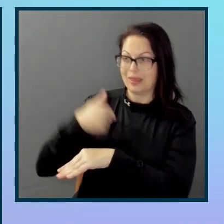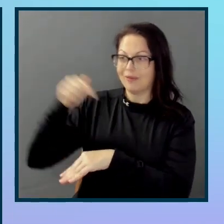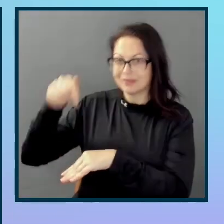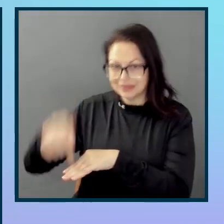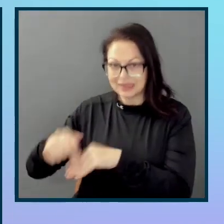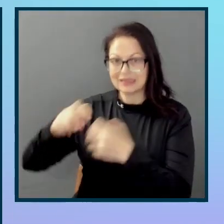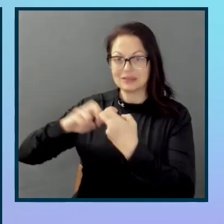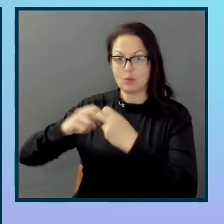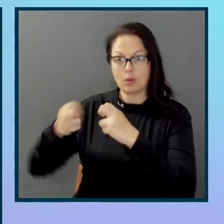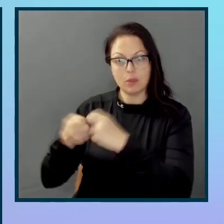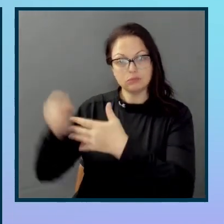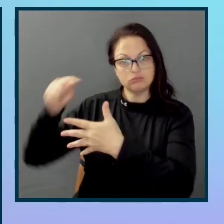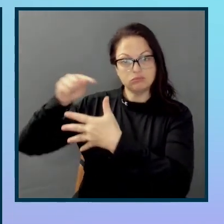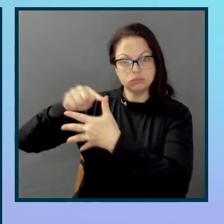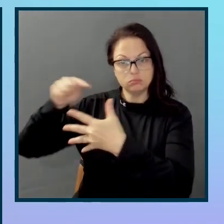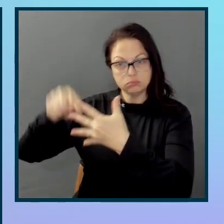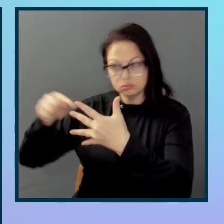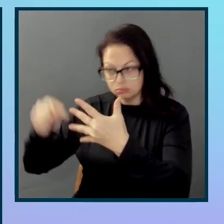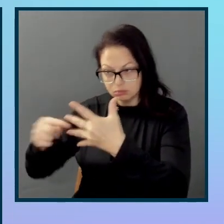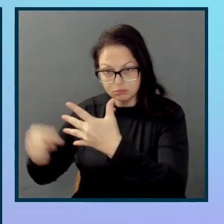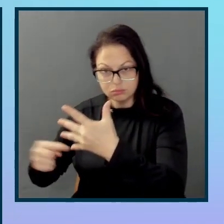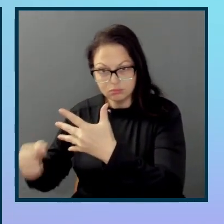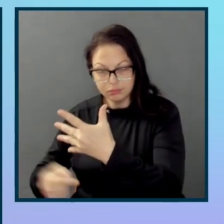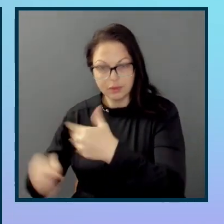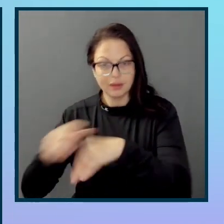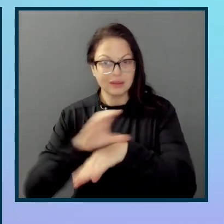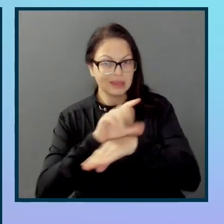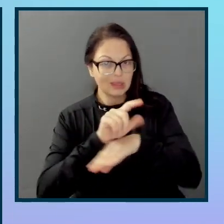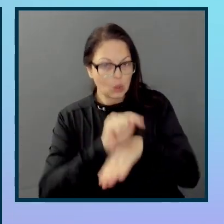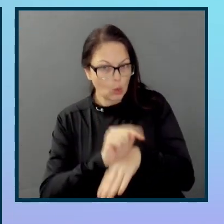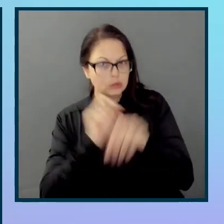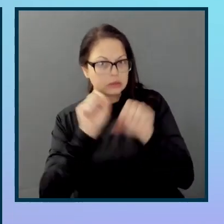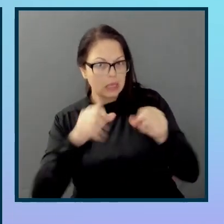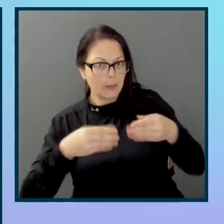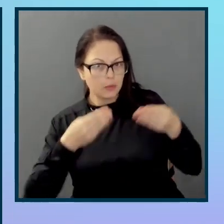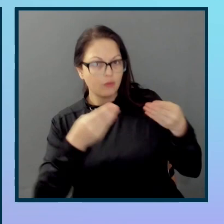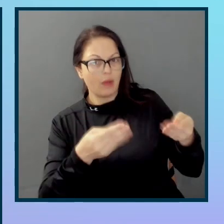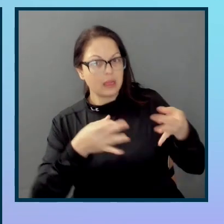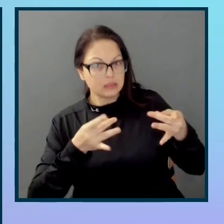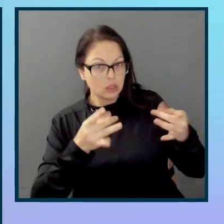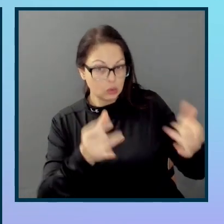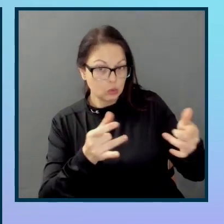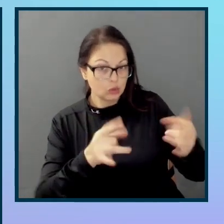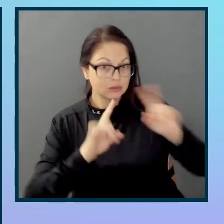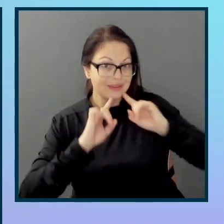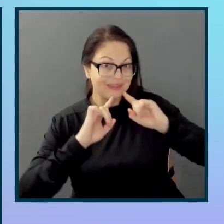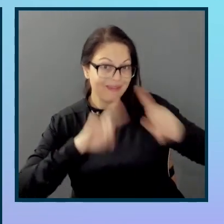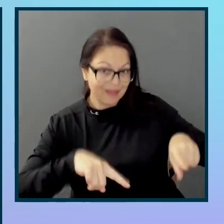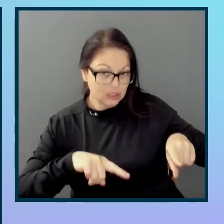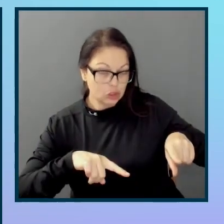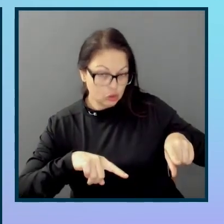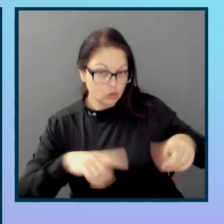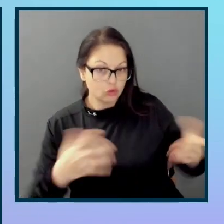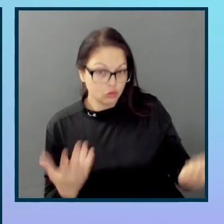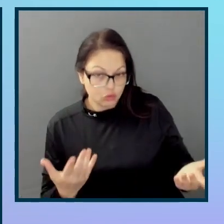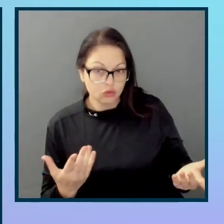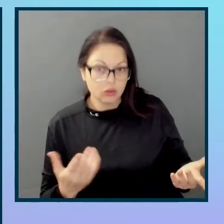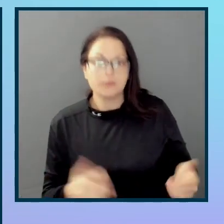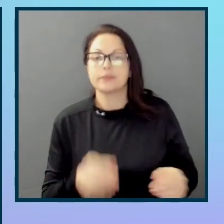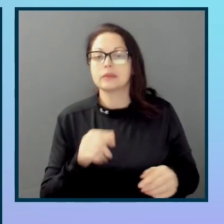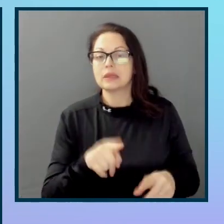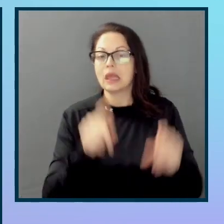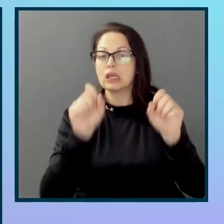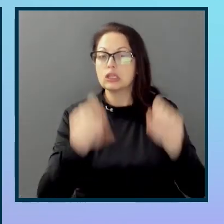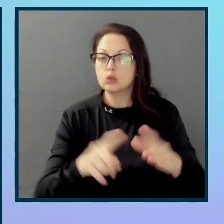fundamental level, they can come back and provide solutions to the answers you're asking. And you can then